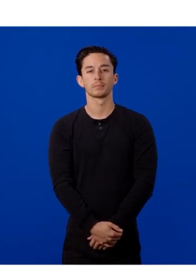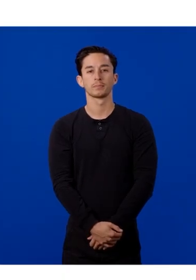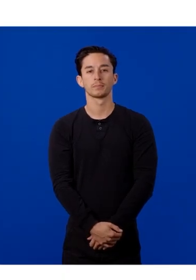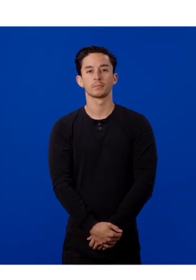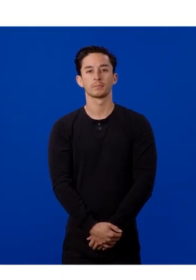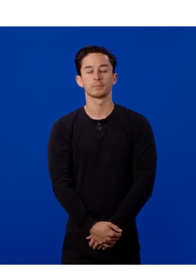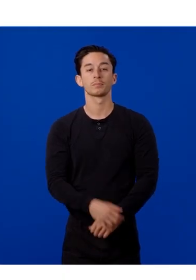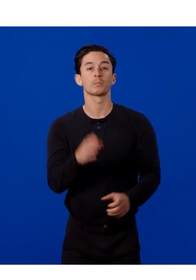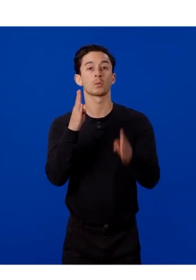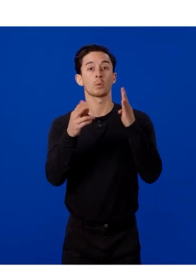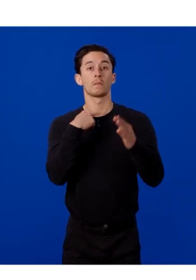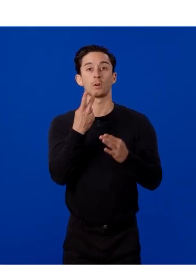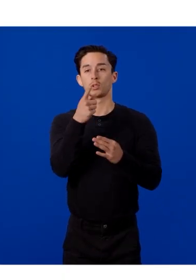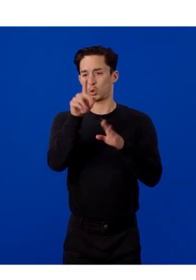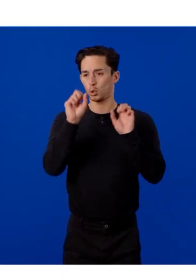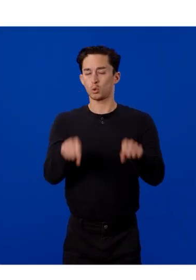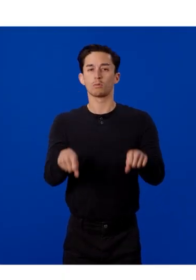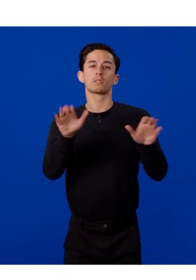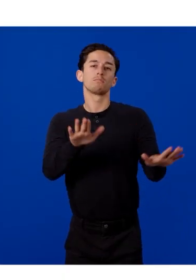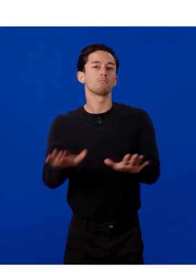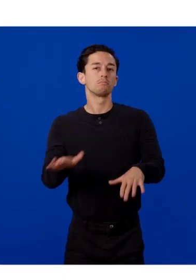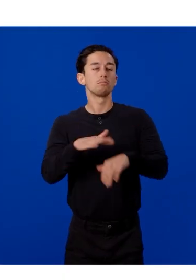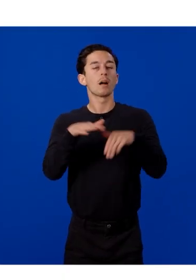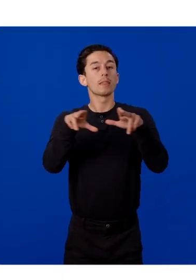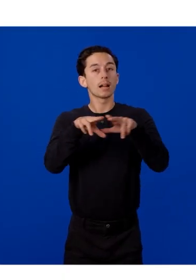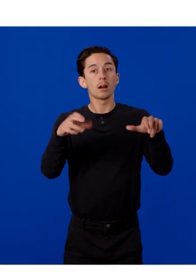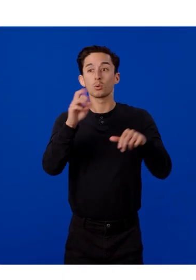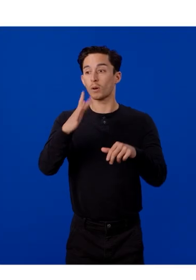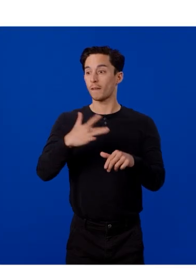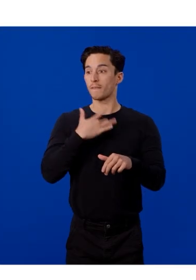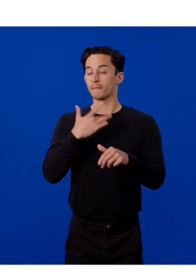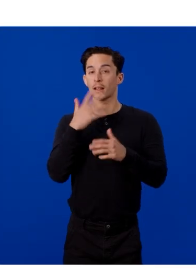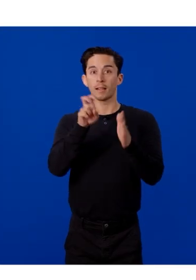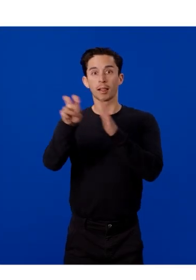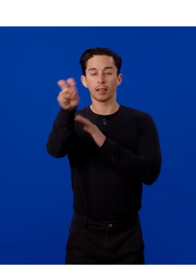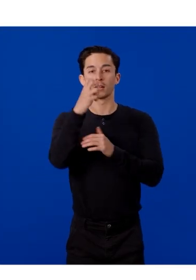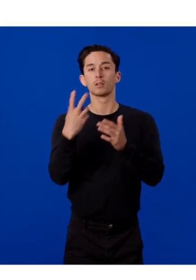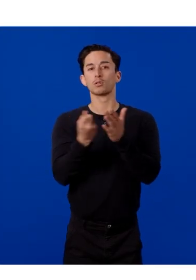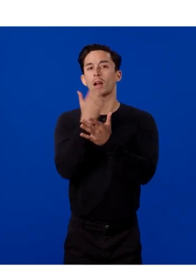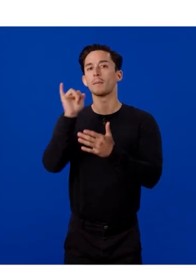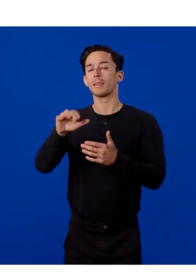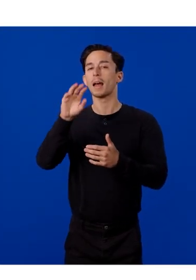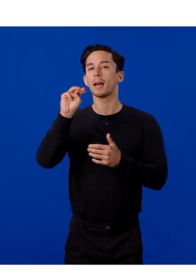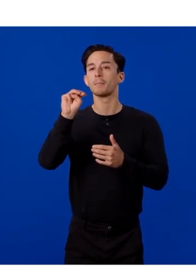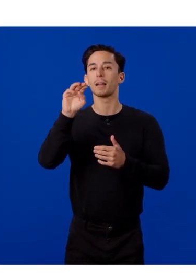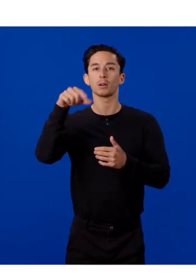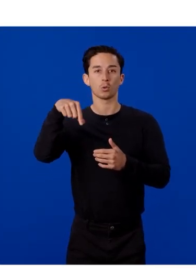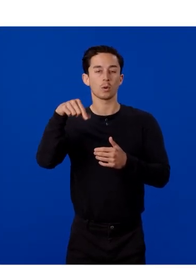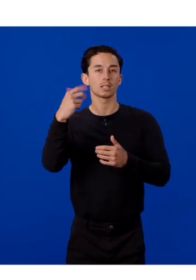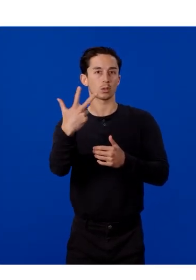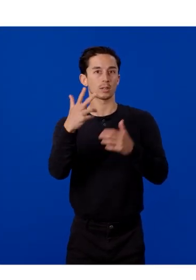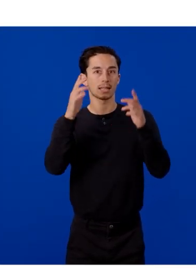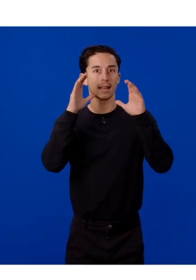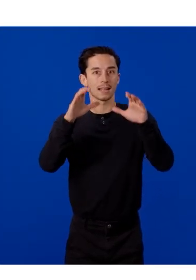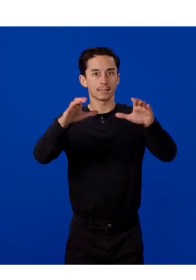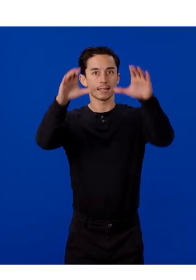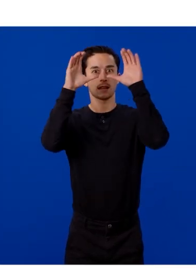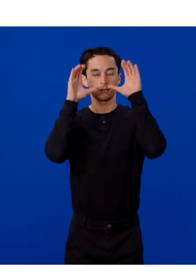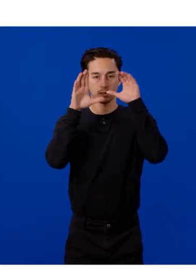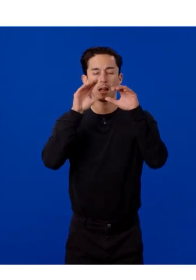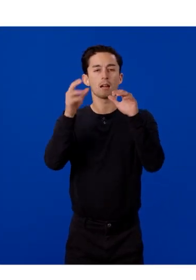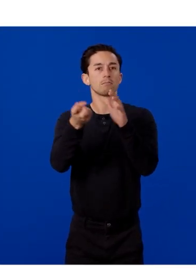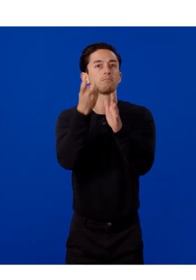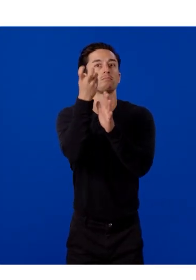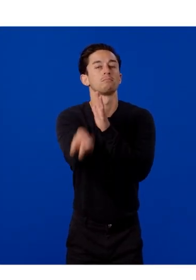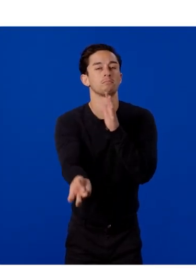You can chill on the couch. Or, if you're feeling adventurous, grab that MetaQuest 3 headset on the table and dive